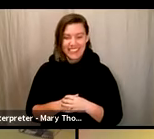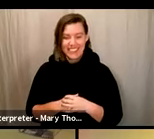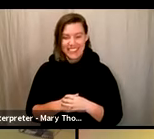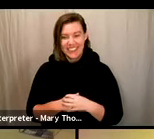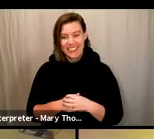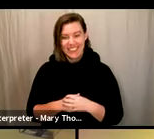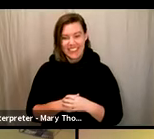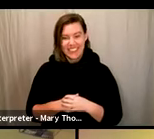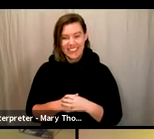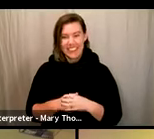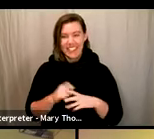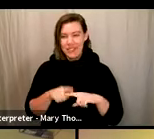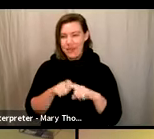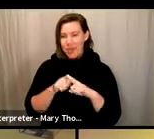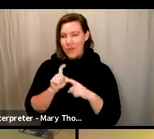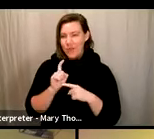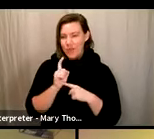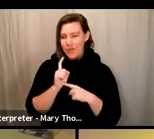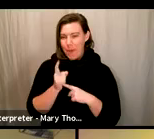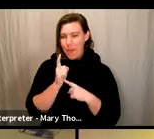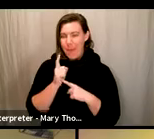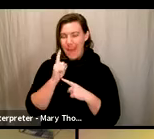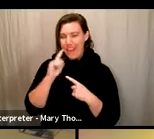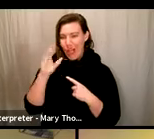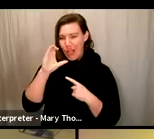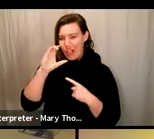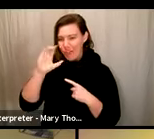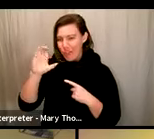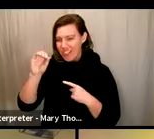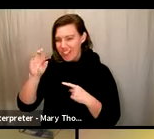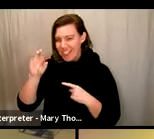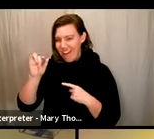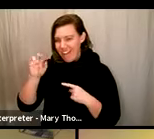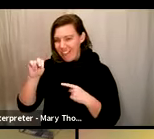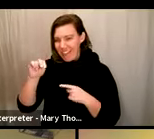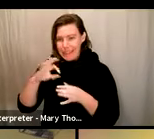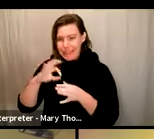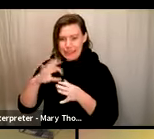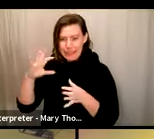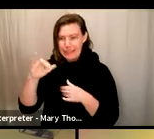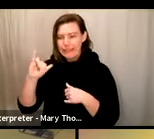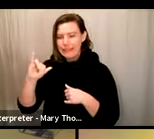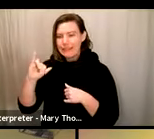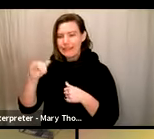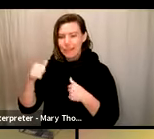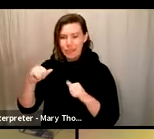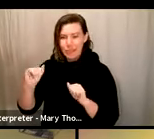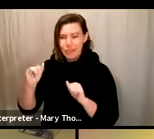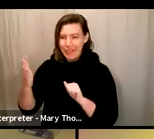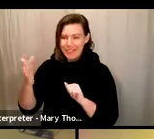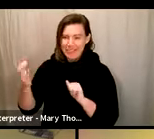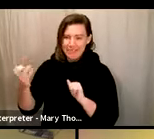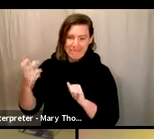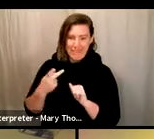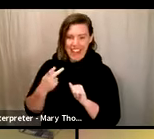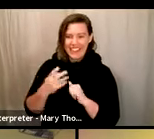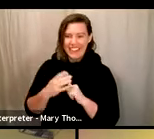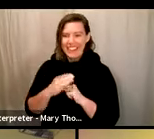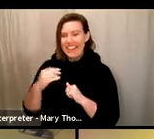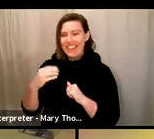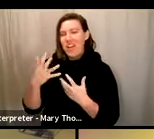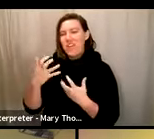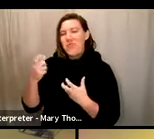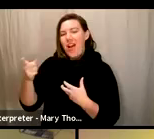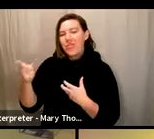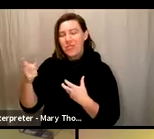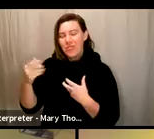Just pause for just one moment. I would love to get Carolyn back on the phone, on the record, on all of the recording devices, the saying I do as well.